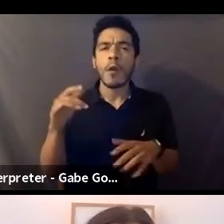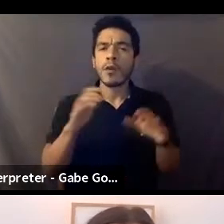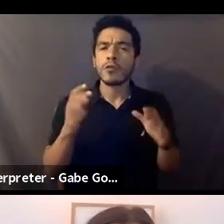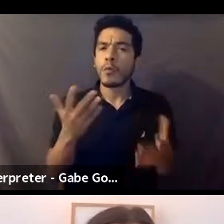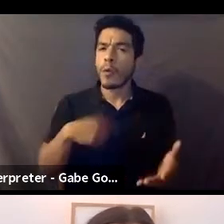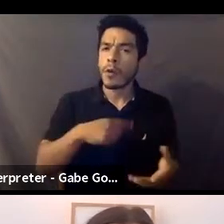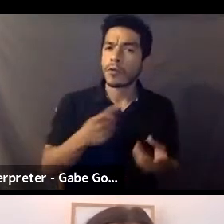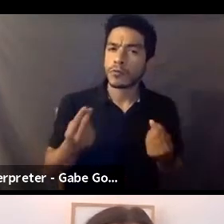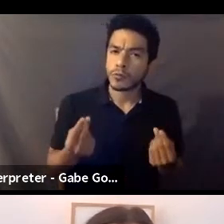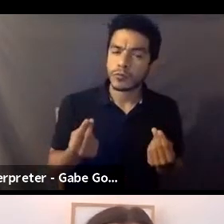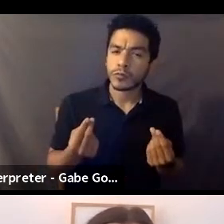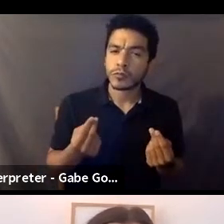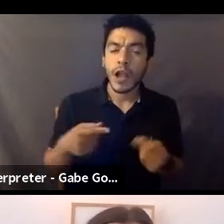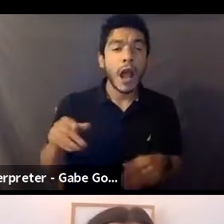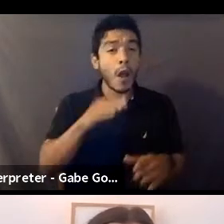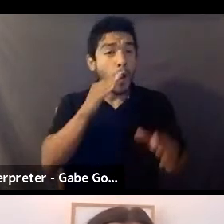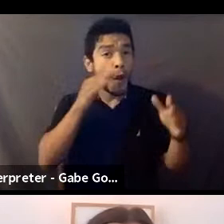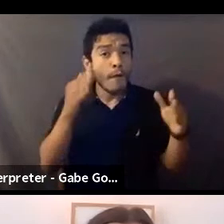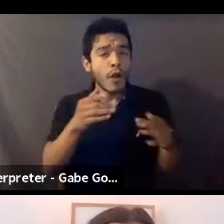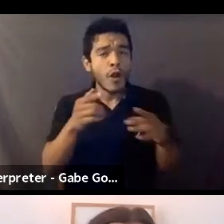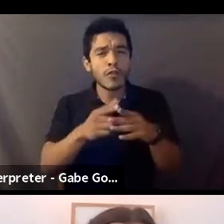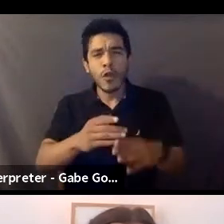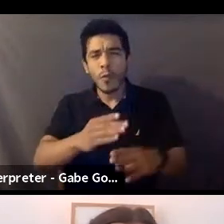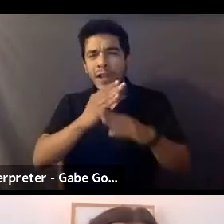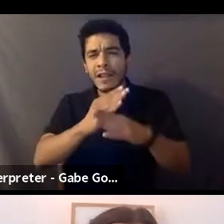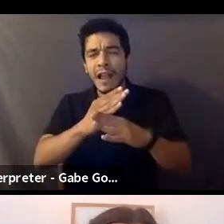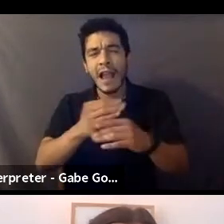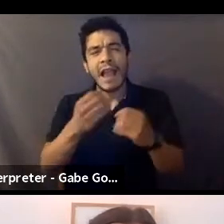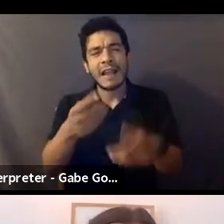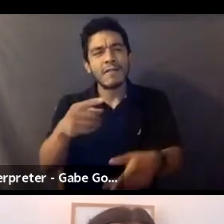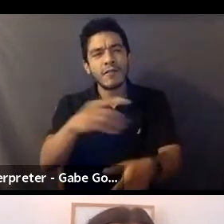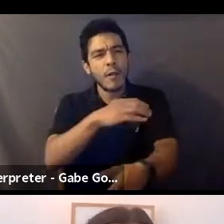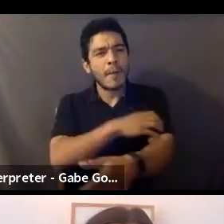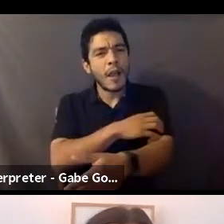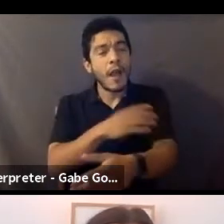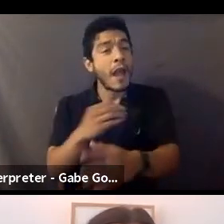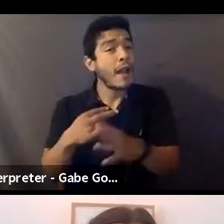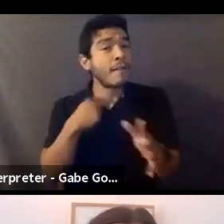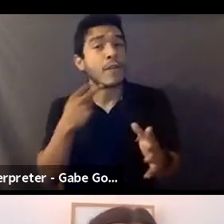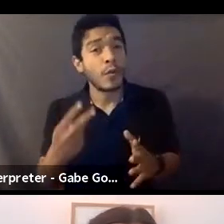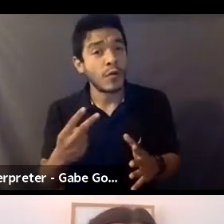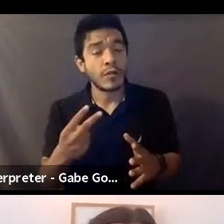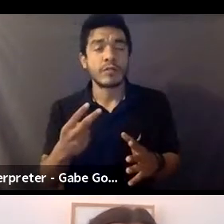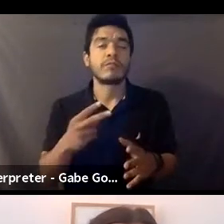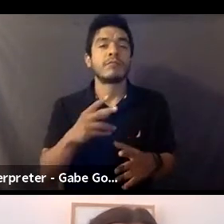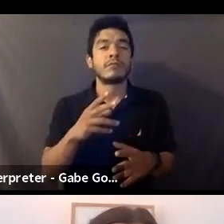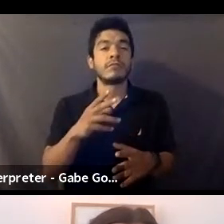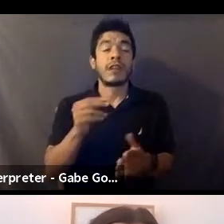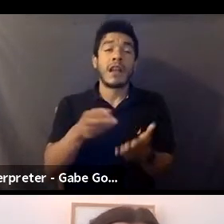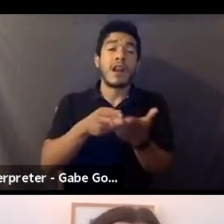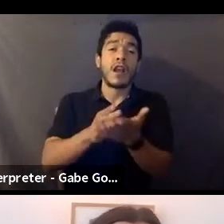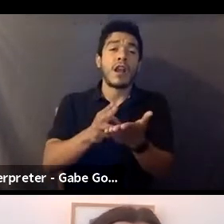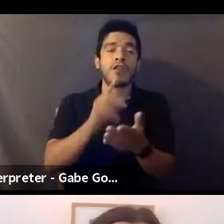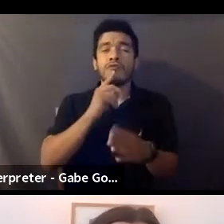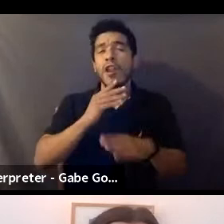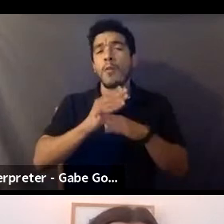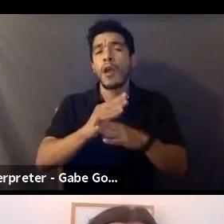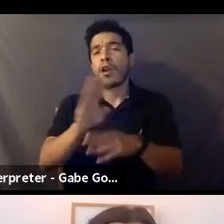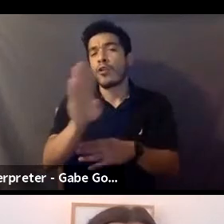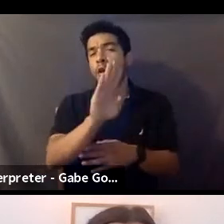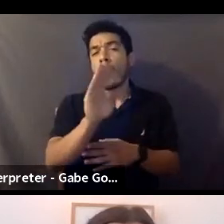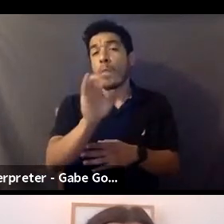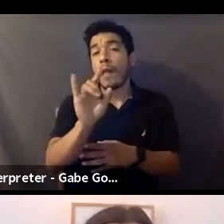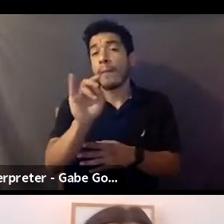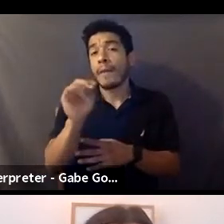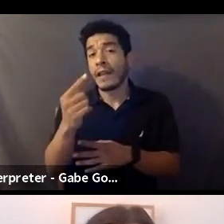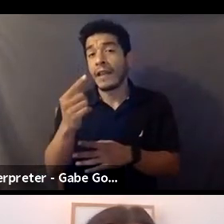is to protect and empower the individual to give them voice. And frankly, protecting the well-being, security,